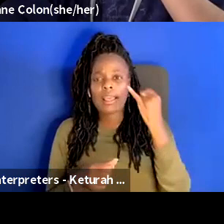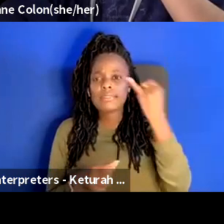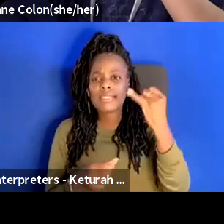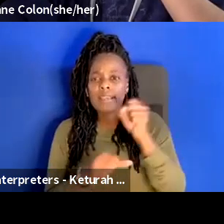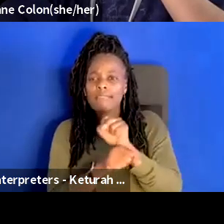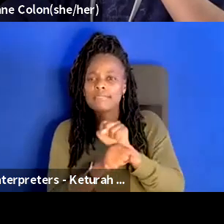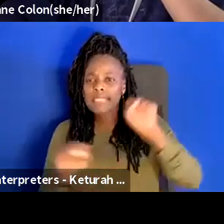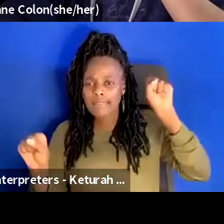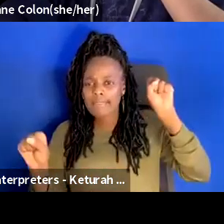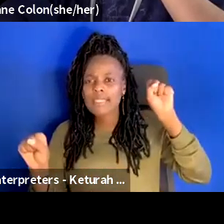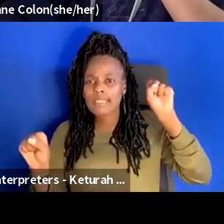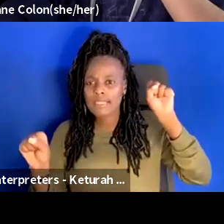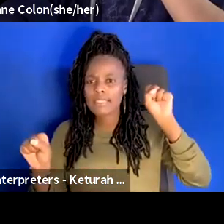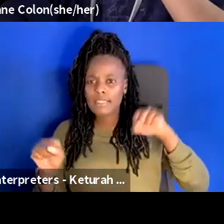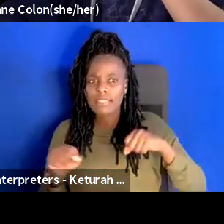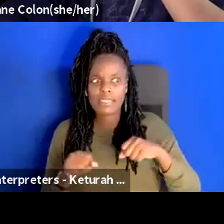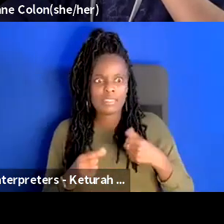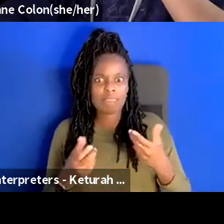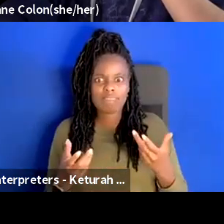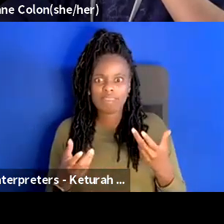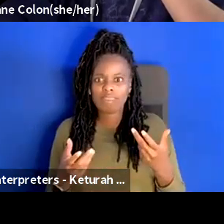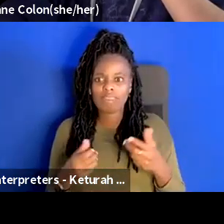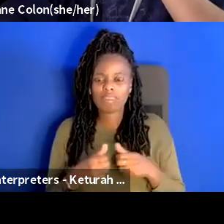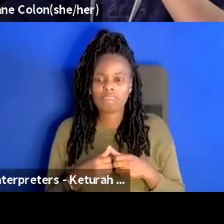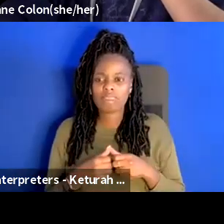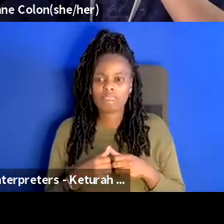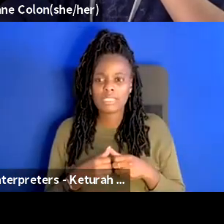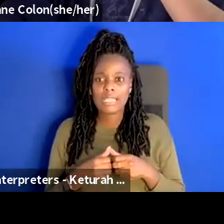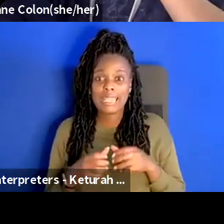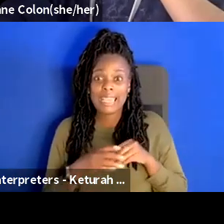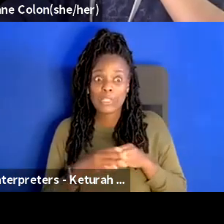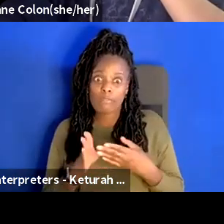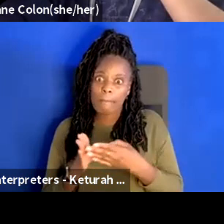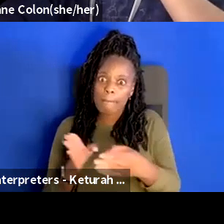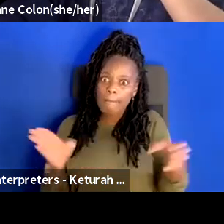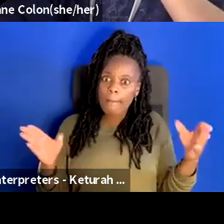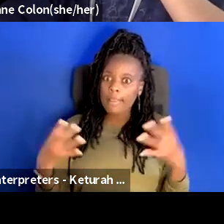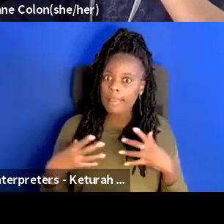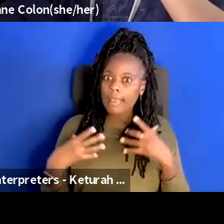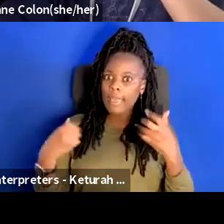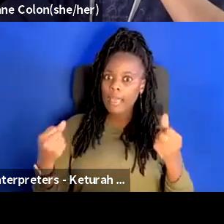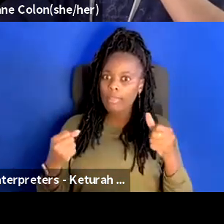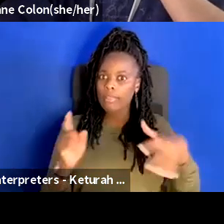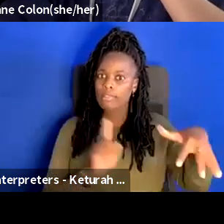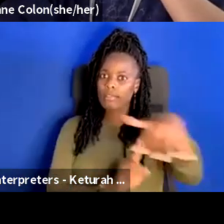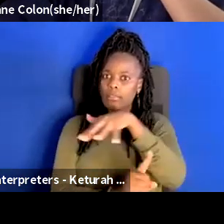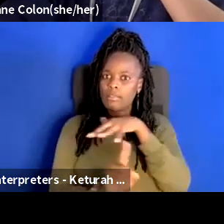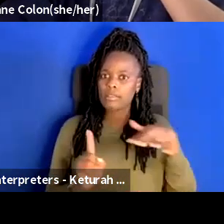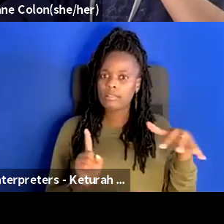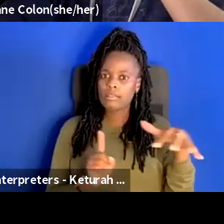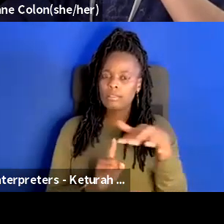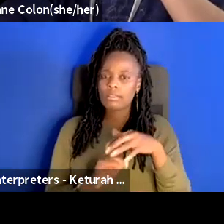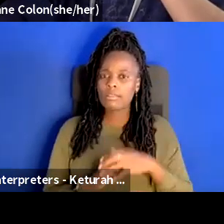a um a public health arena um